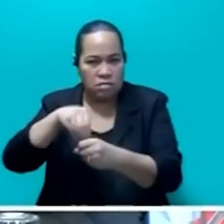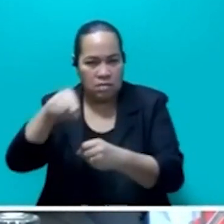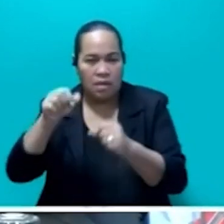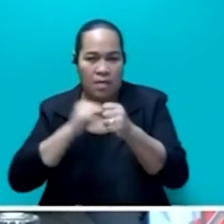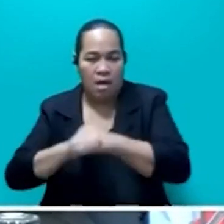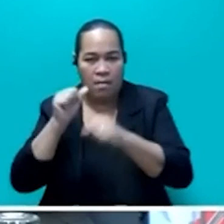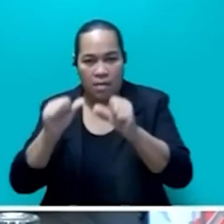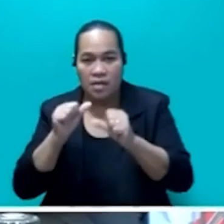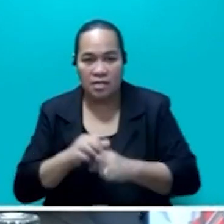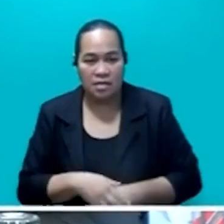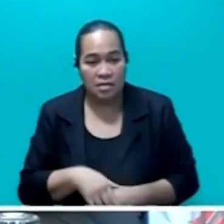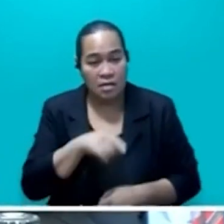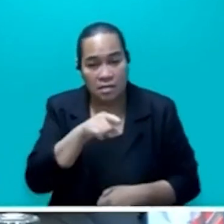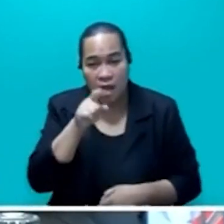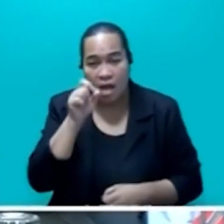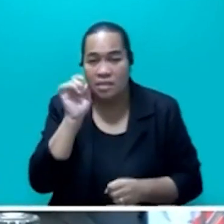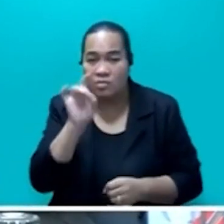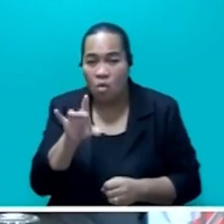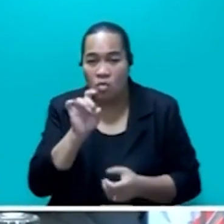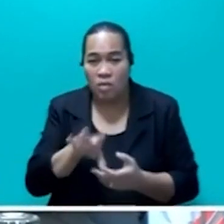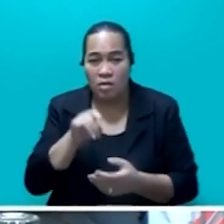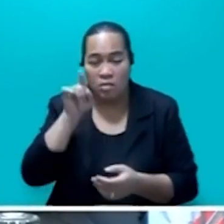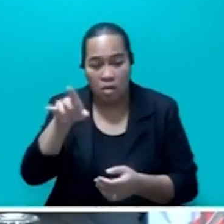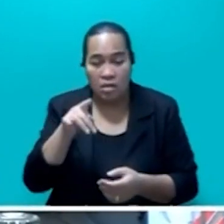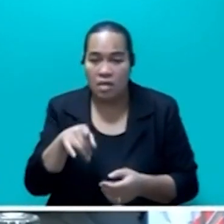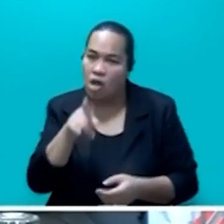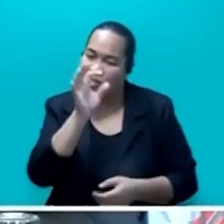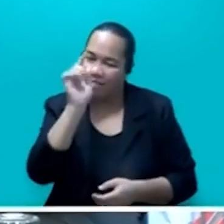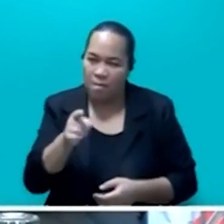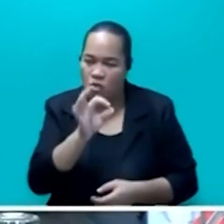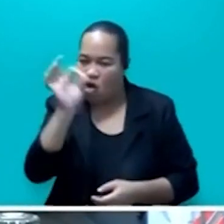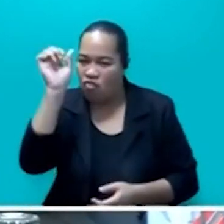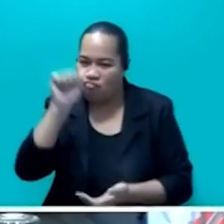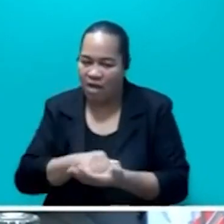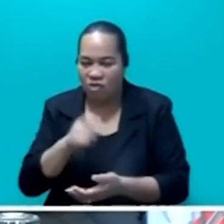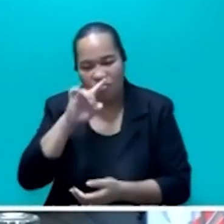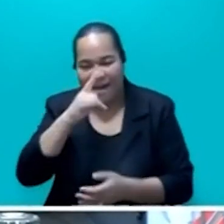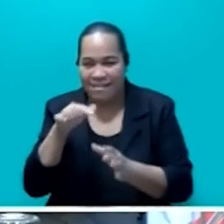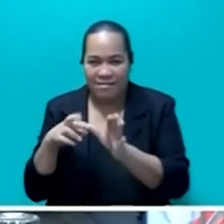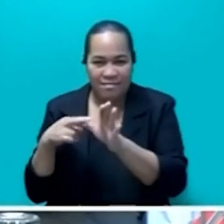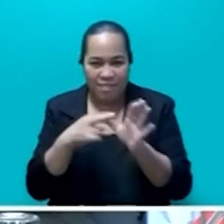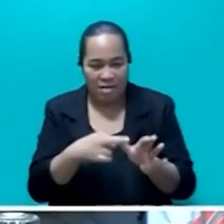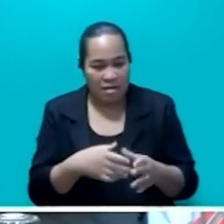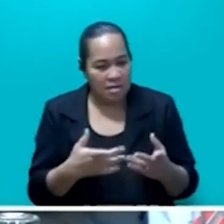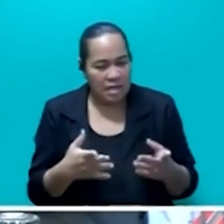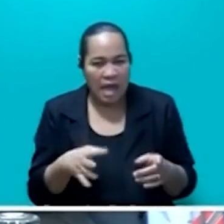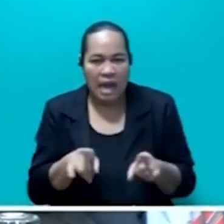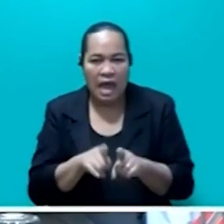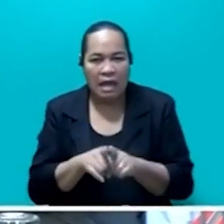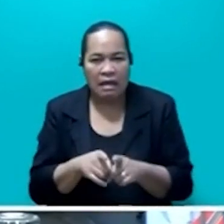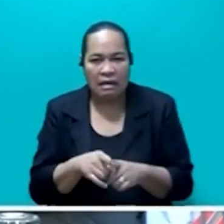the President's character, knowing that he had no right to reply, is an act of cowardice. If the act of a bully,